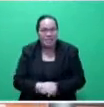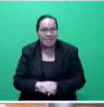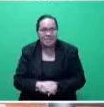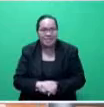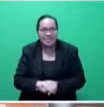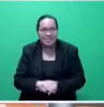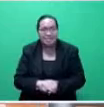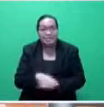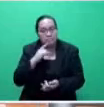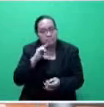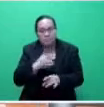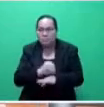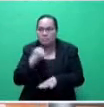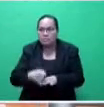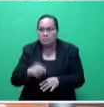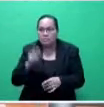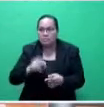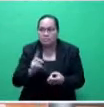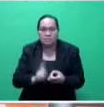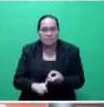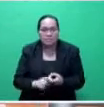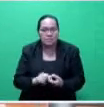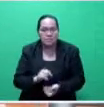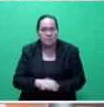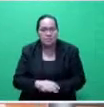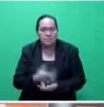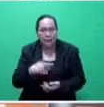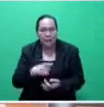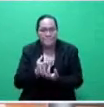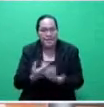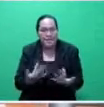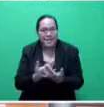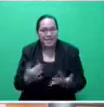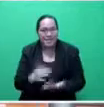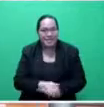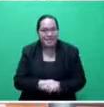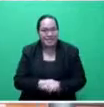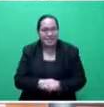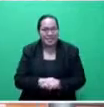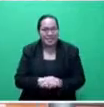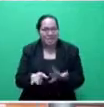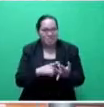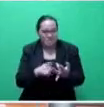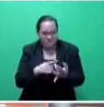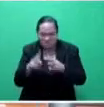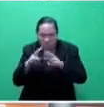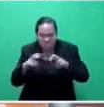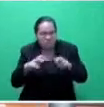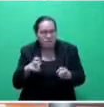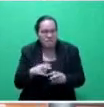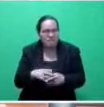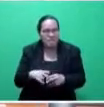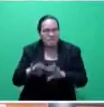that's required by government to the members of the public. Infrastructure is still being carried out. Other operations government is still being carried out. The